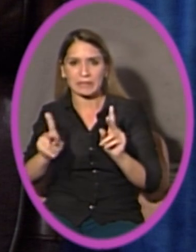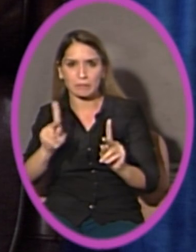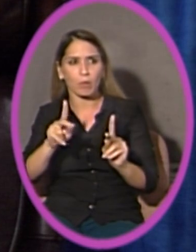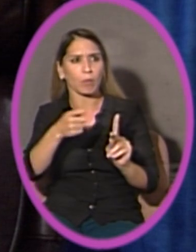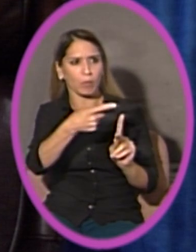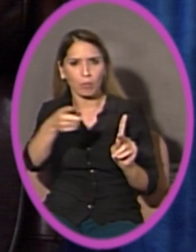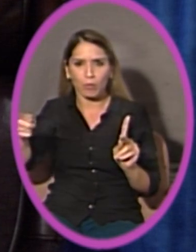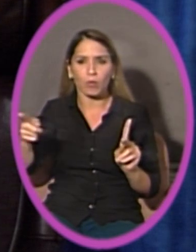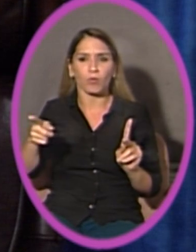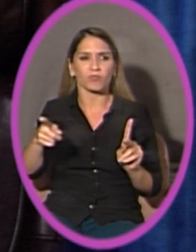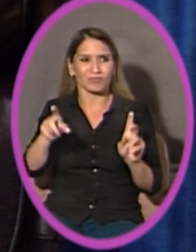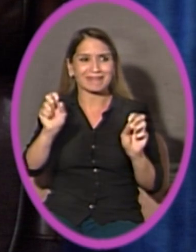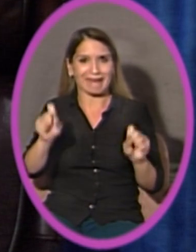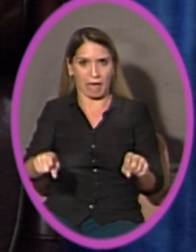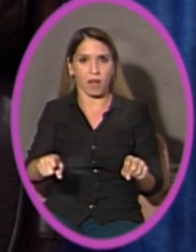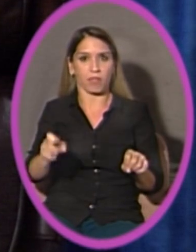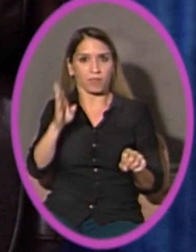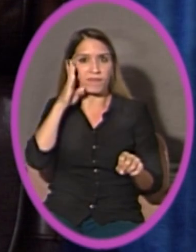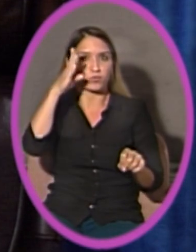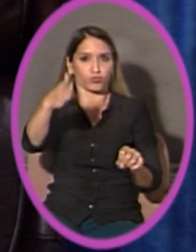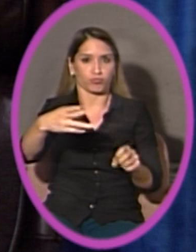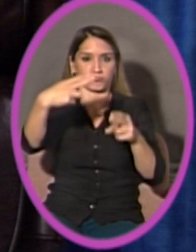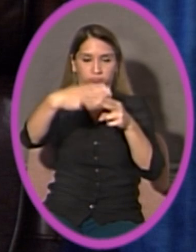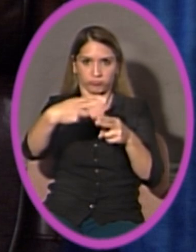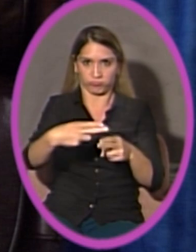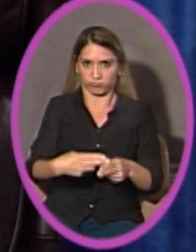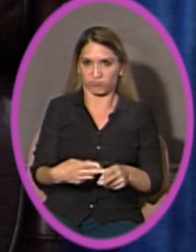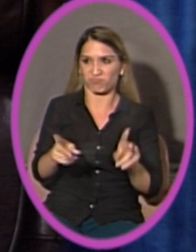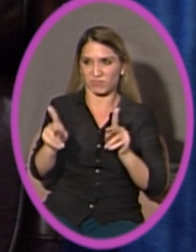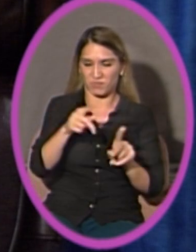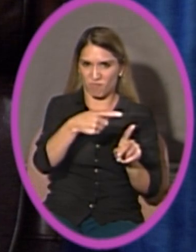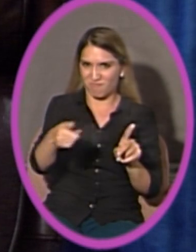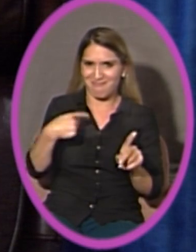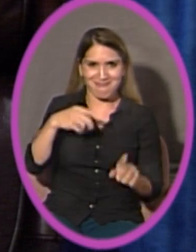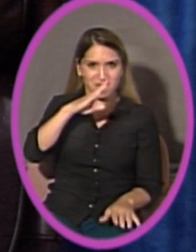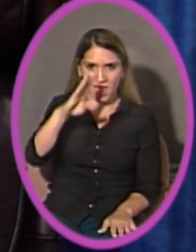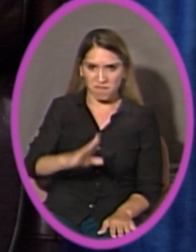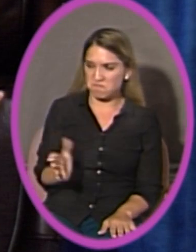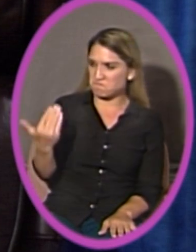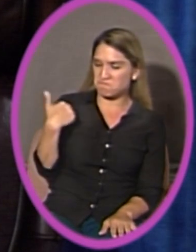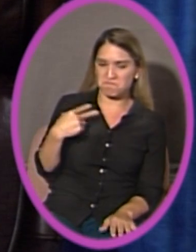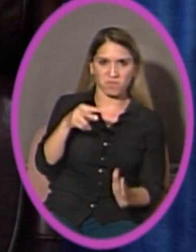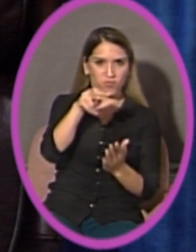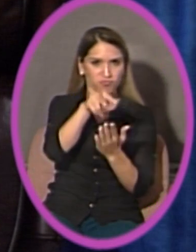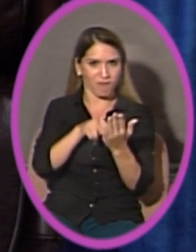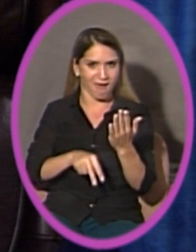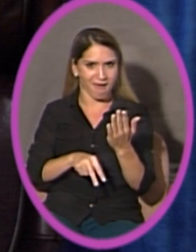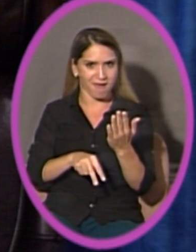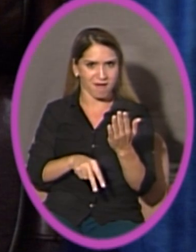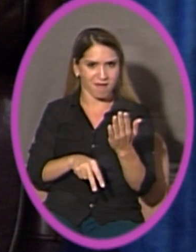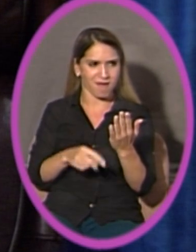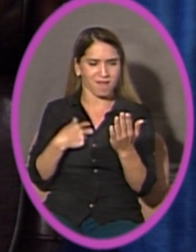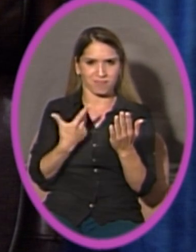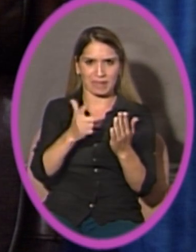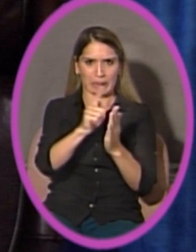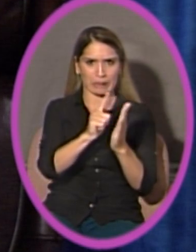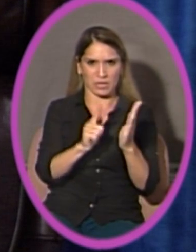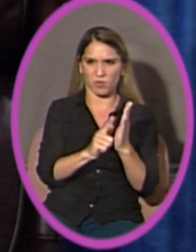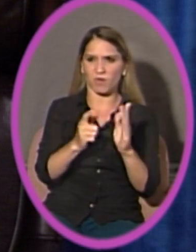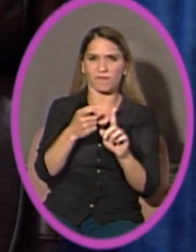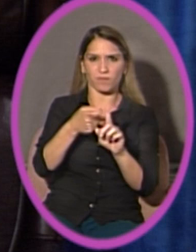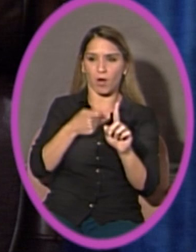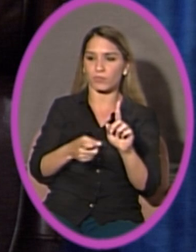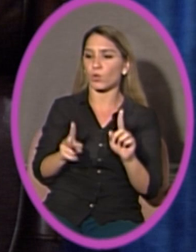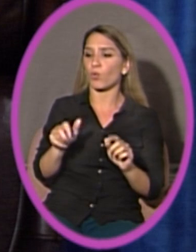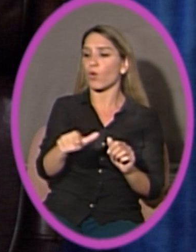to be named names. I never read any legal opinion of the two constitutional attorneys that you